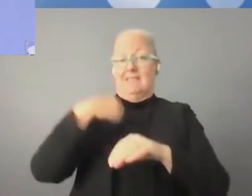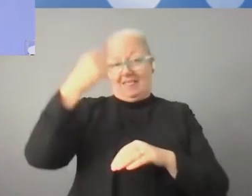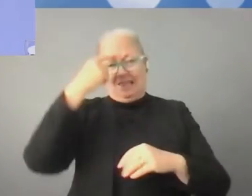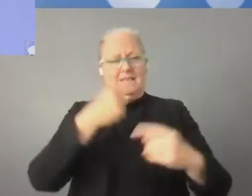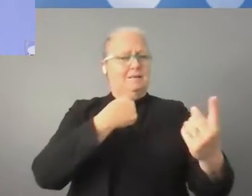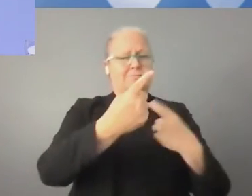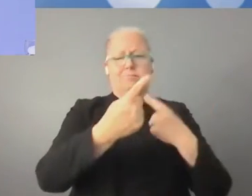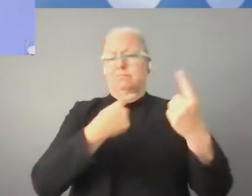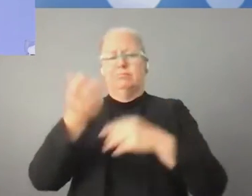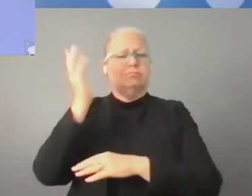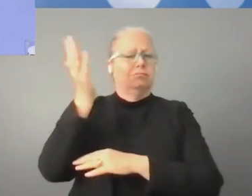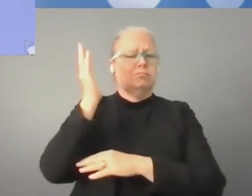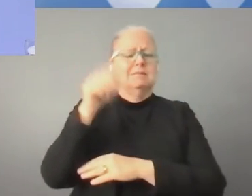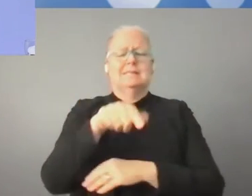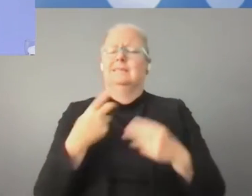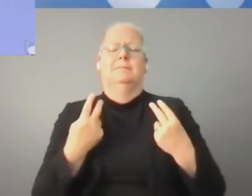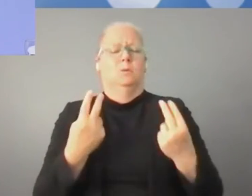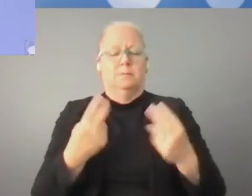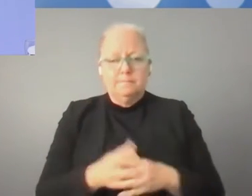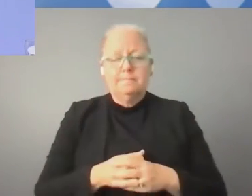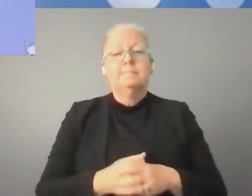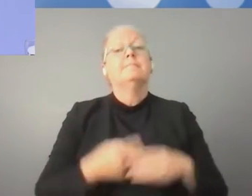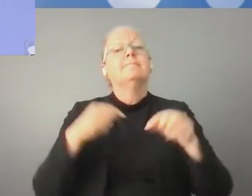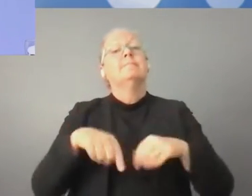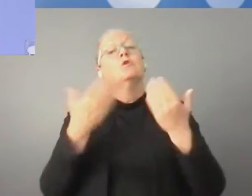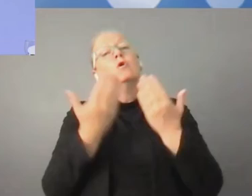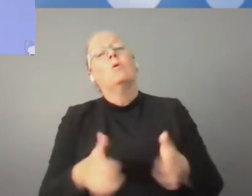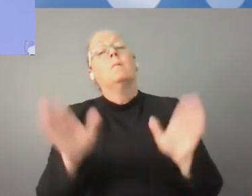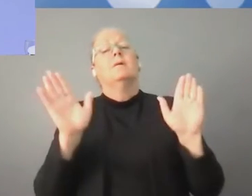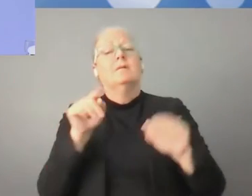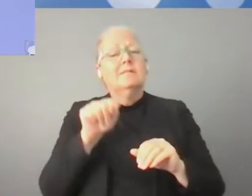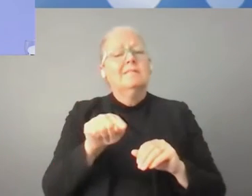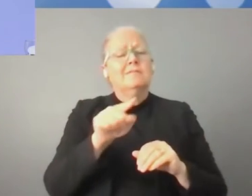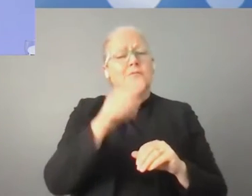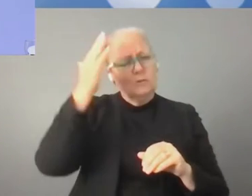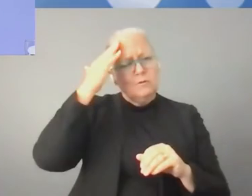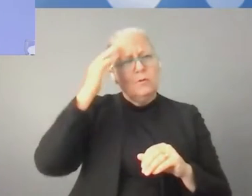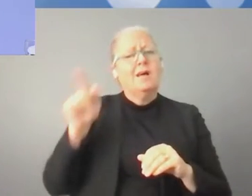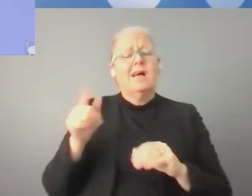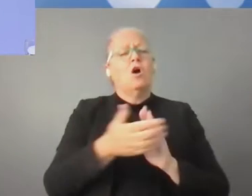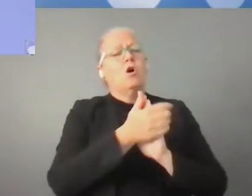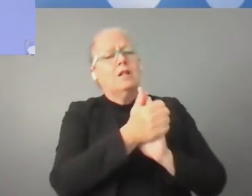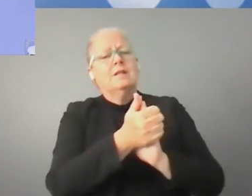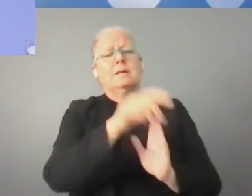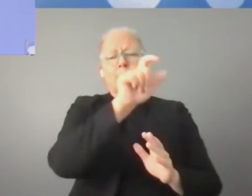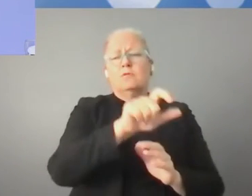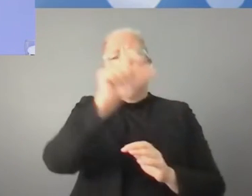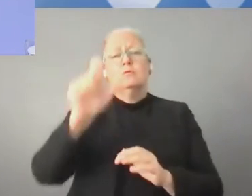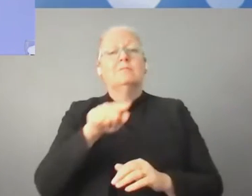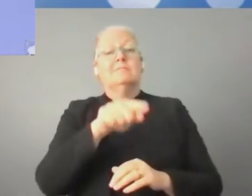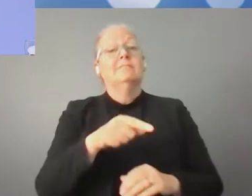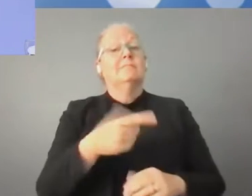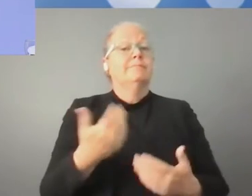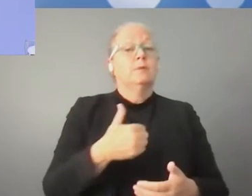This morning, in the opening session, we all heard from the leaders of Poland and the Under